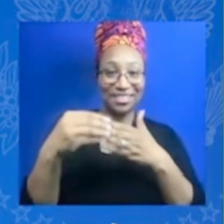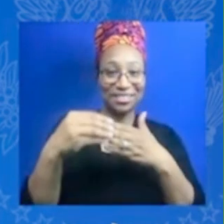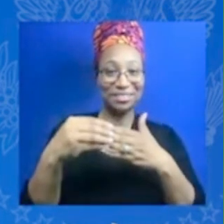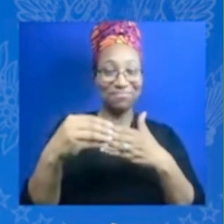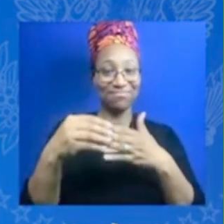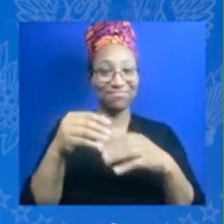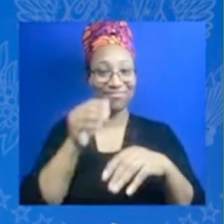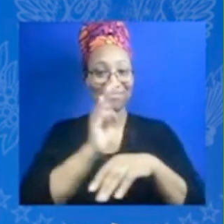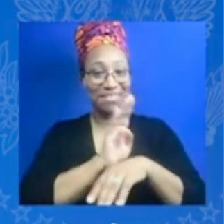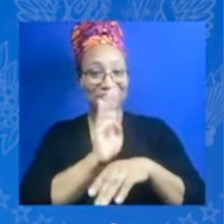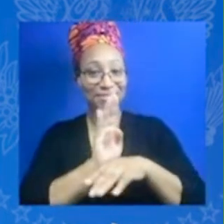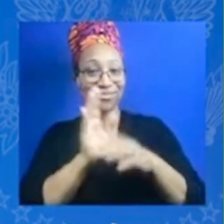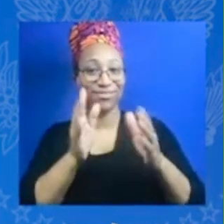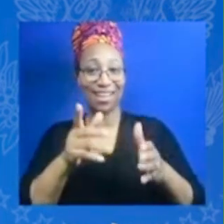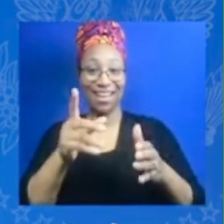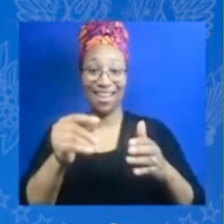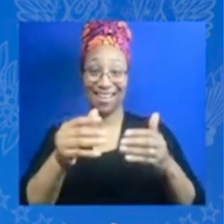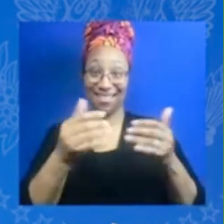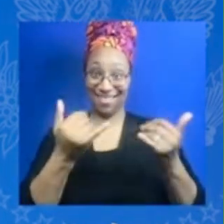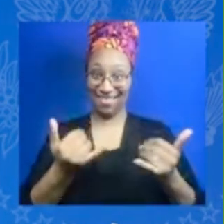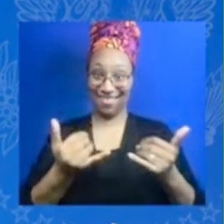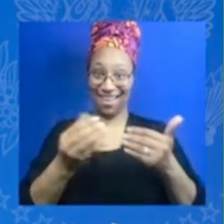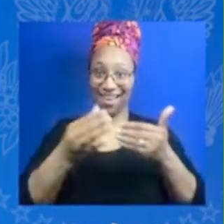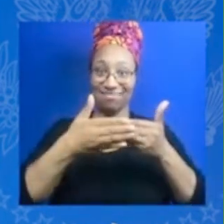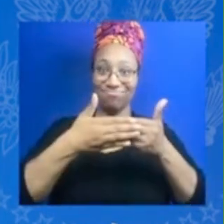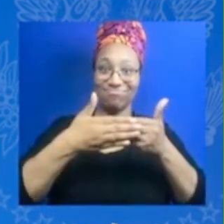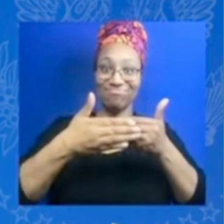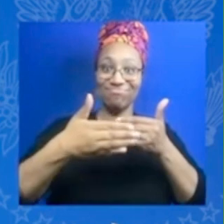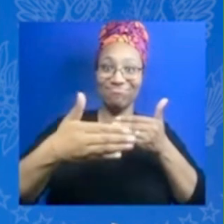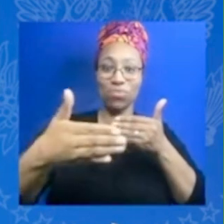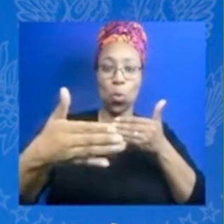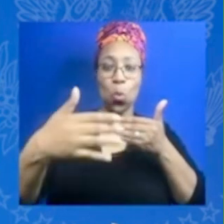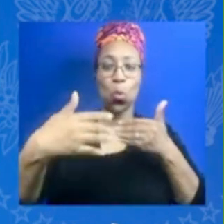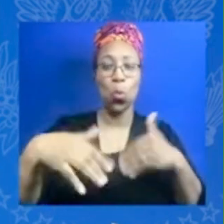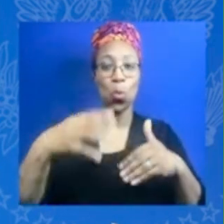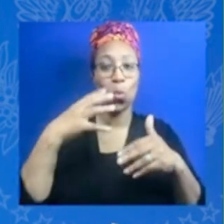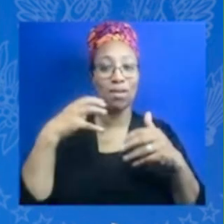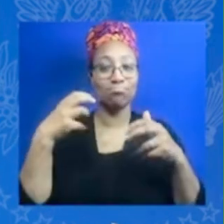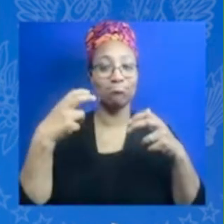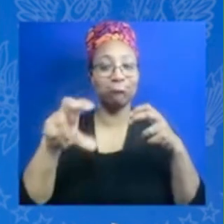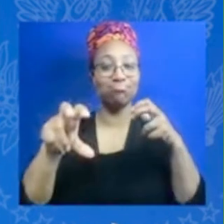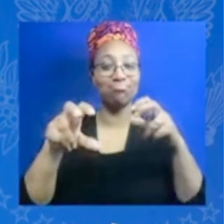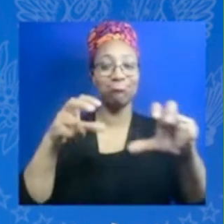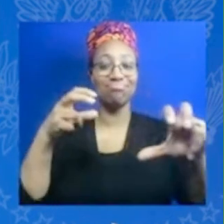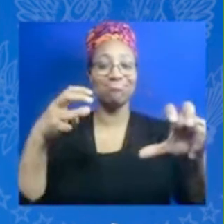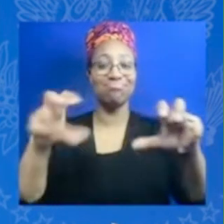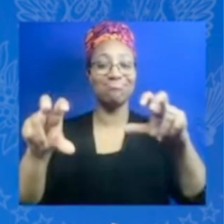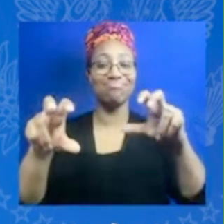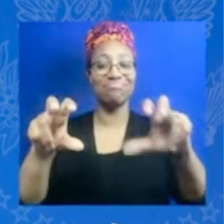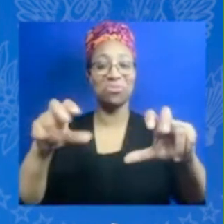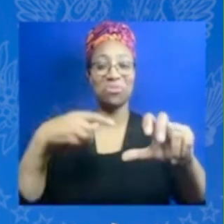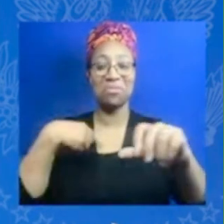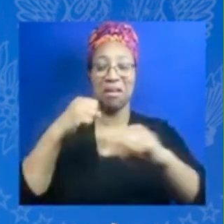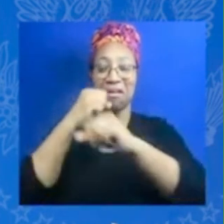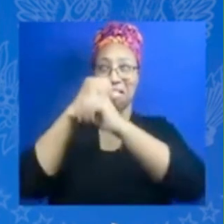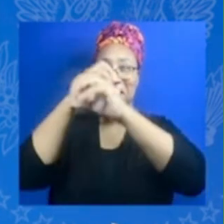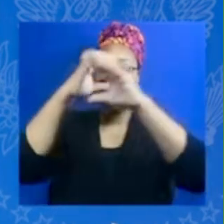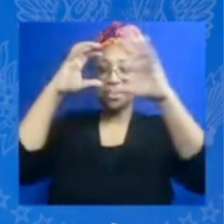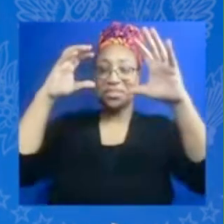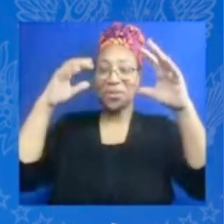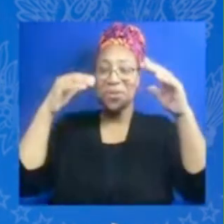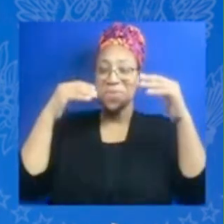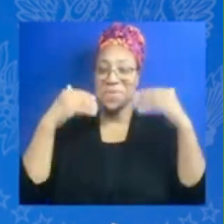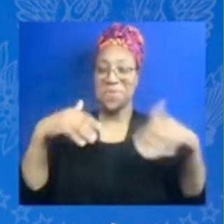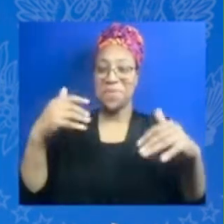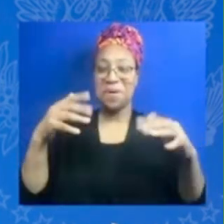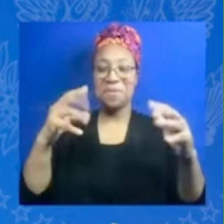of entrepreneurs and empower us all to imagine the possibilities ourselves and make sure that we are making the most of all of